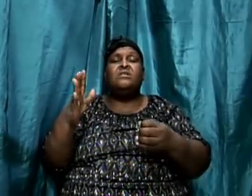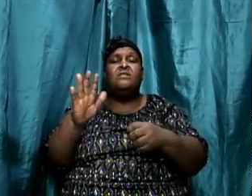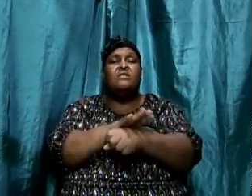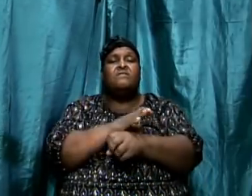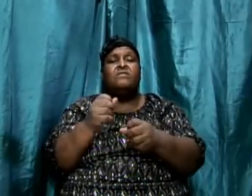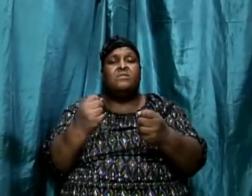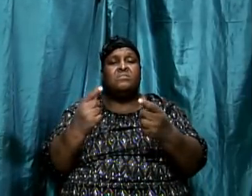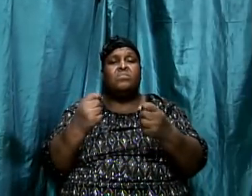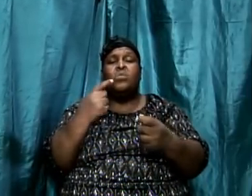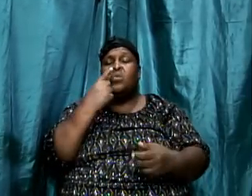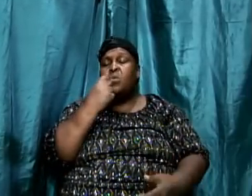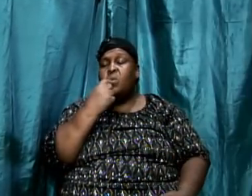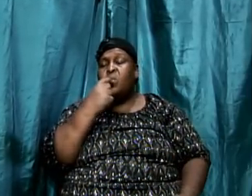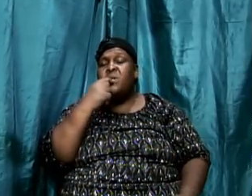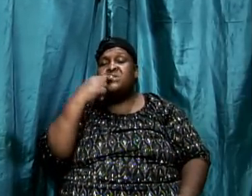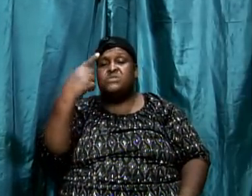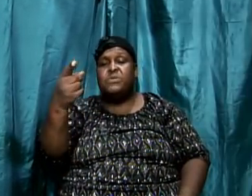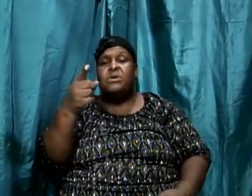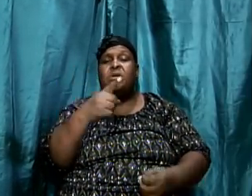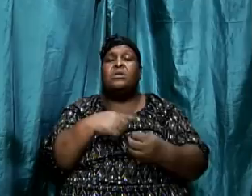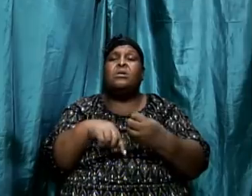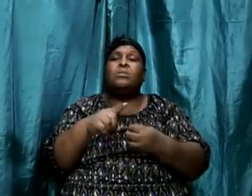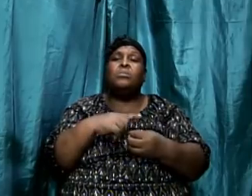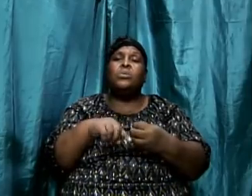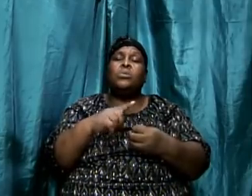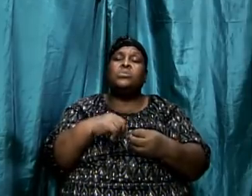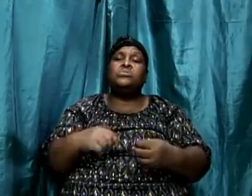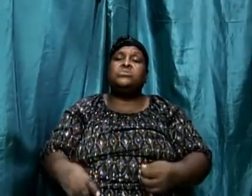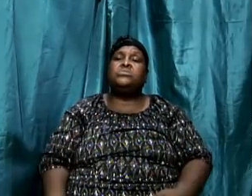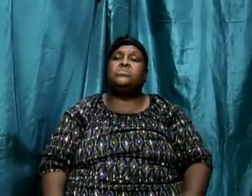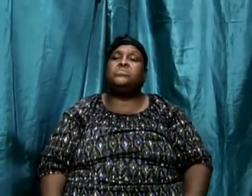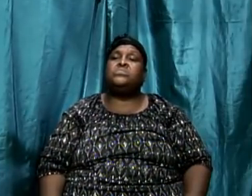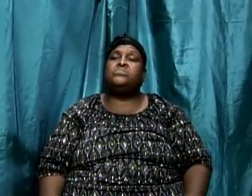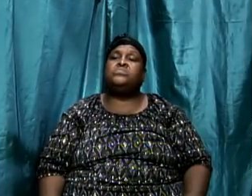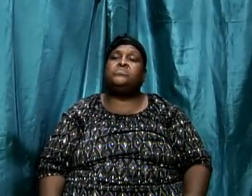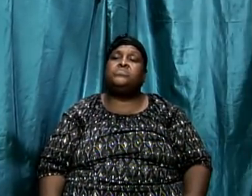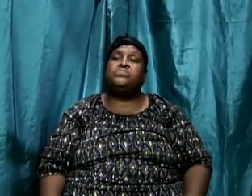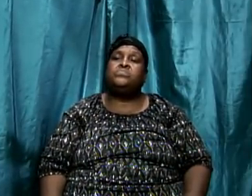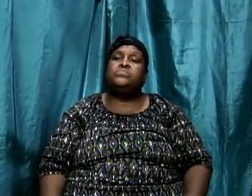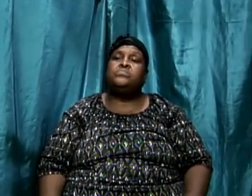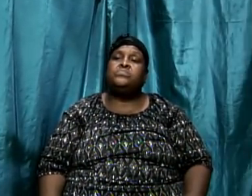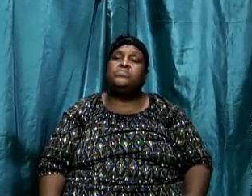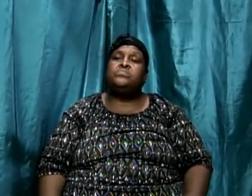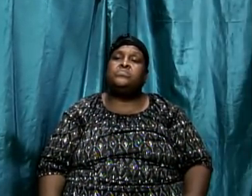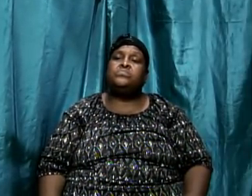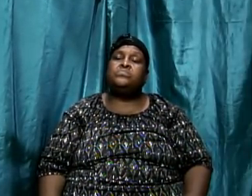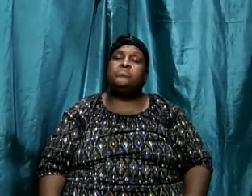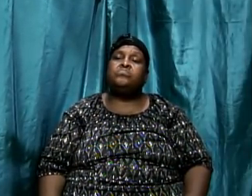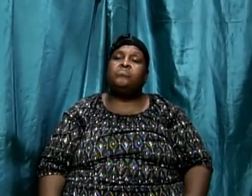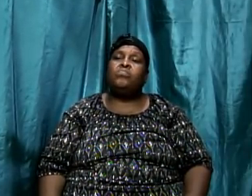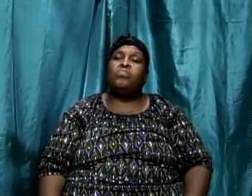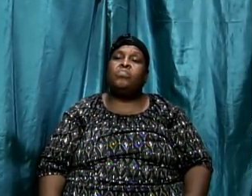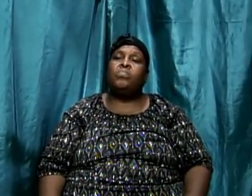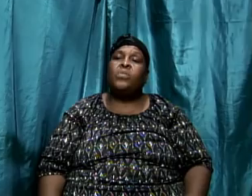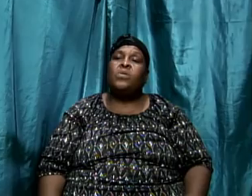we are addressing. Let's move to the next point, part number six. Our sixth thing to consider.